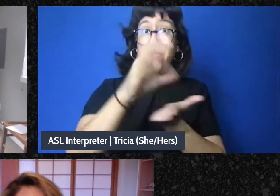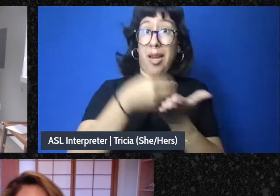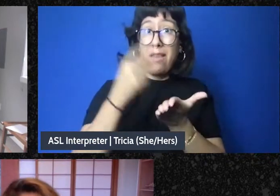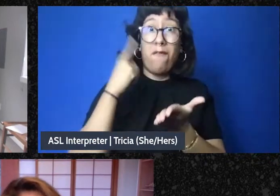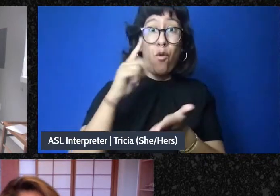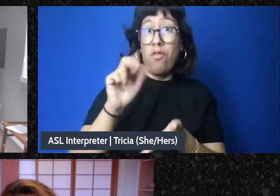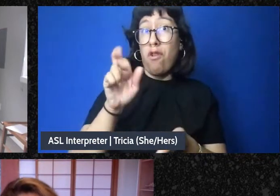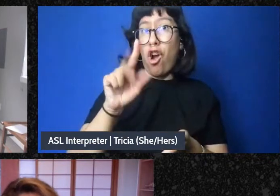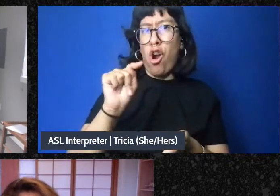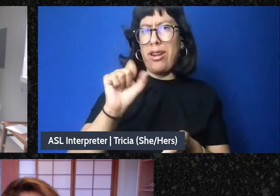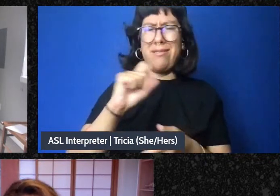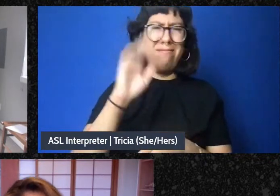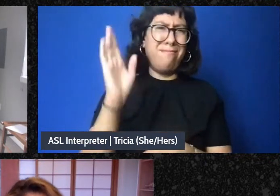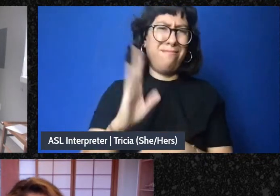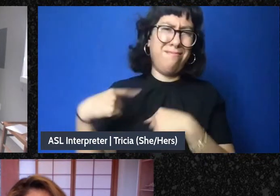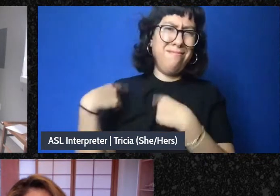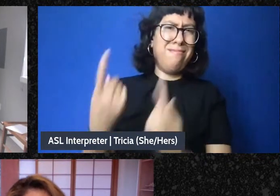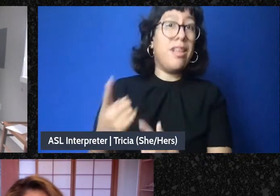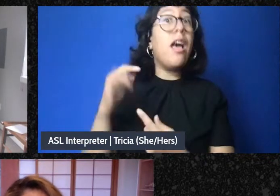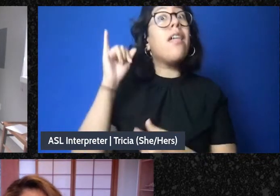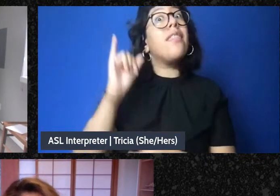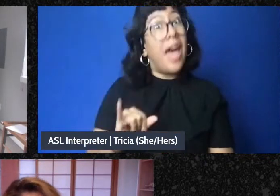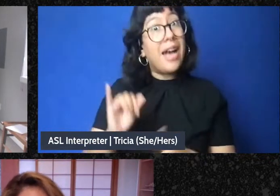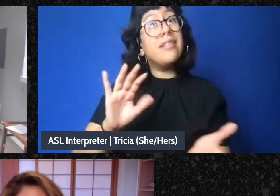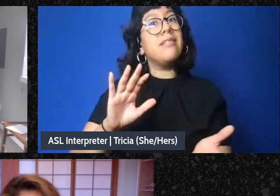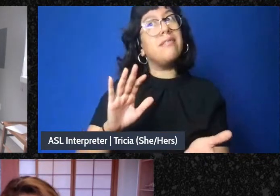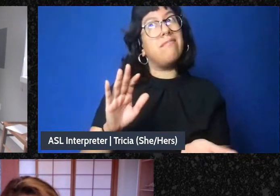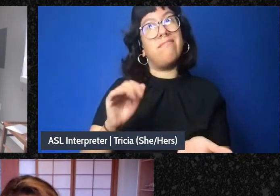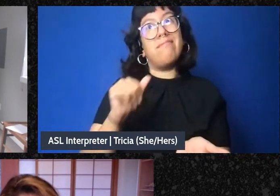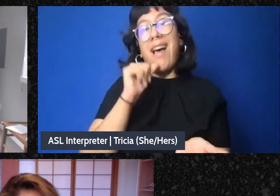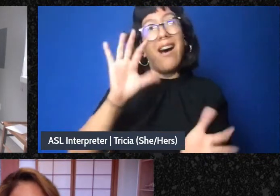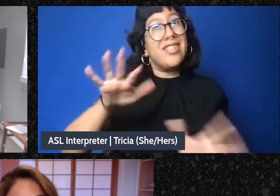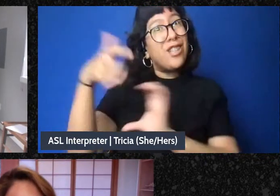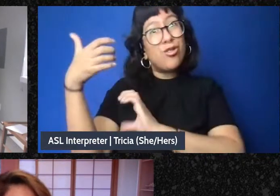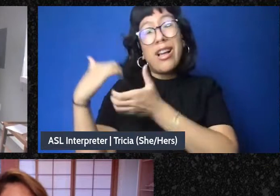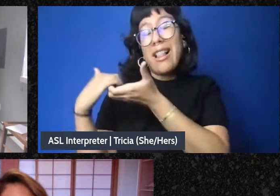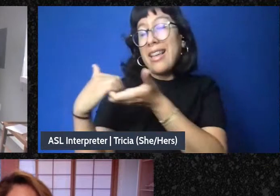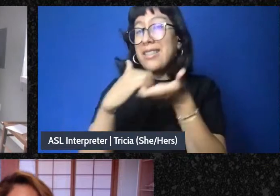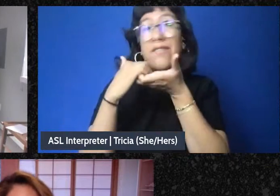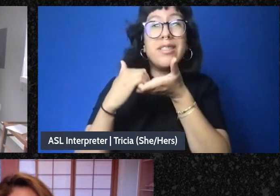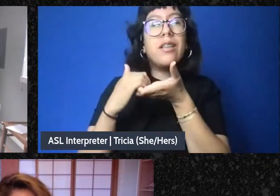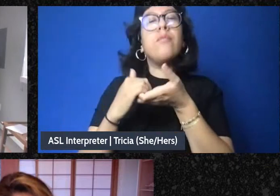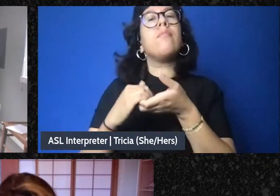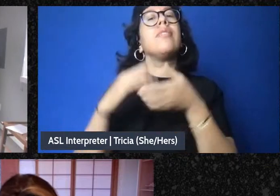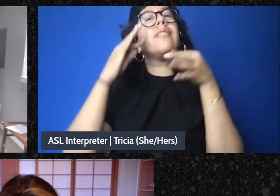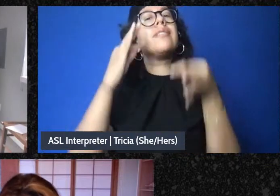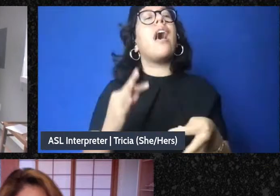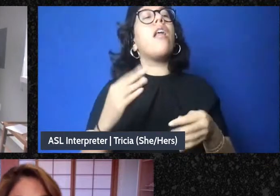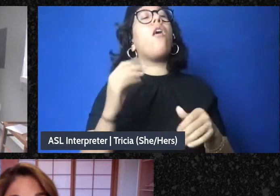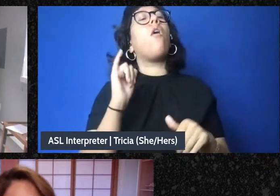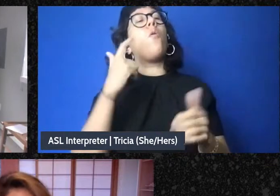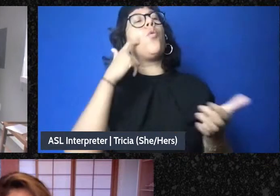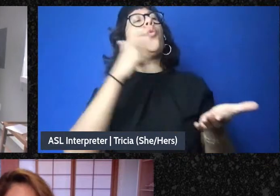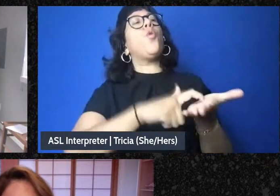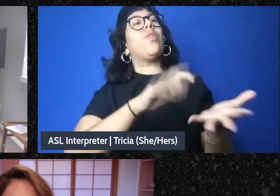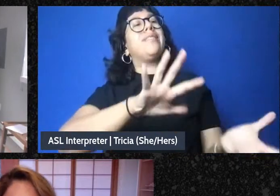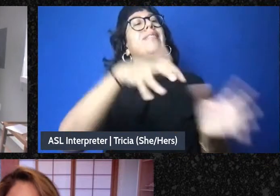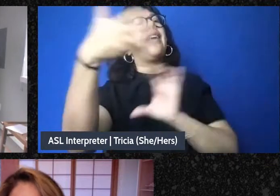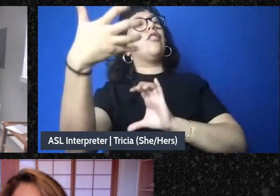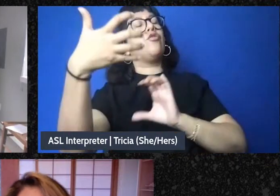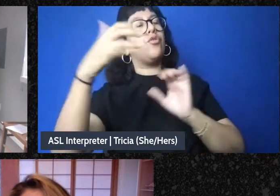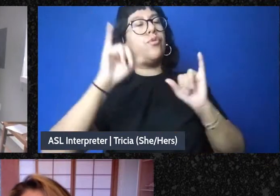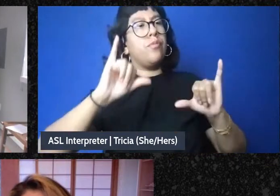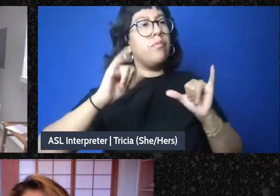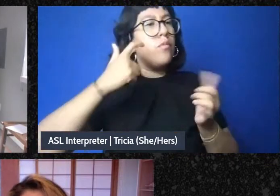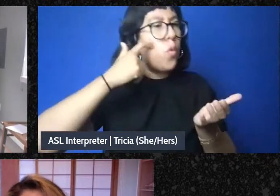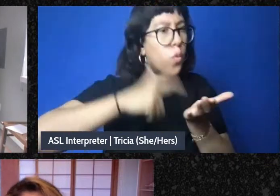That was a kind of disaster collectivism. That was using a crisis to diagnose the deep roots and extract